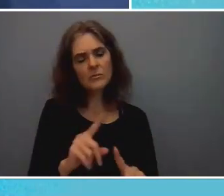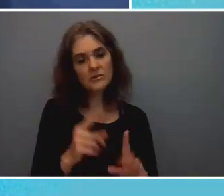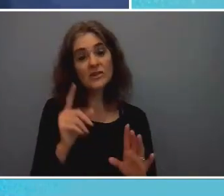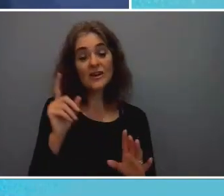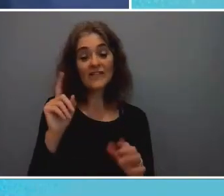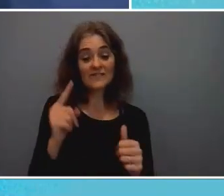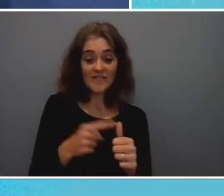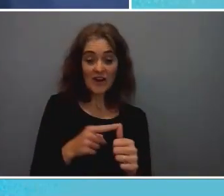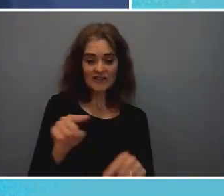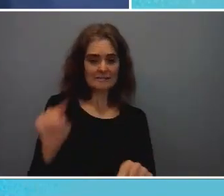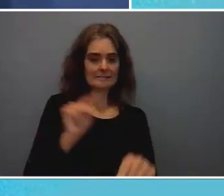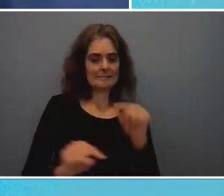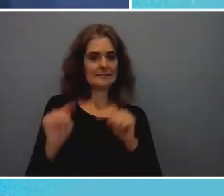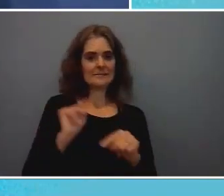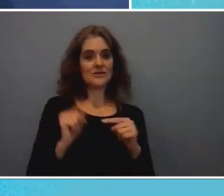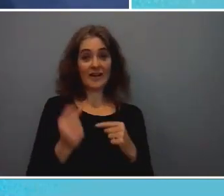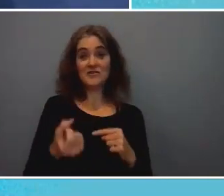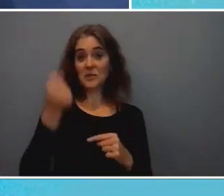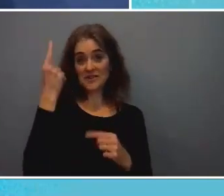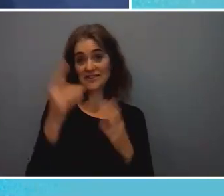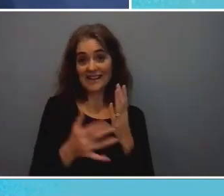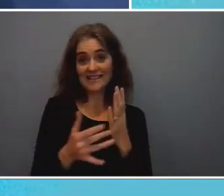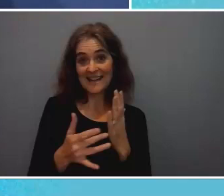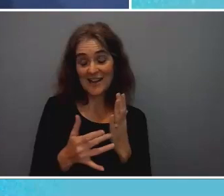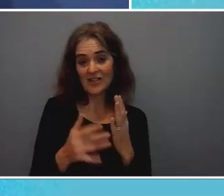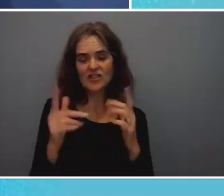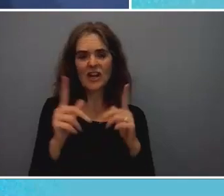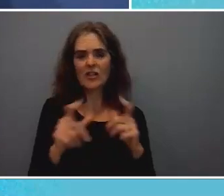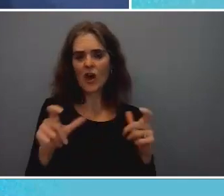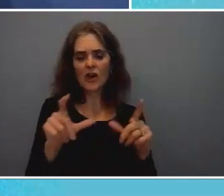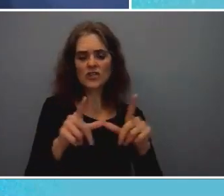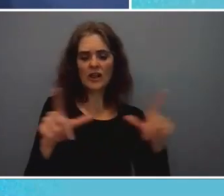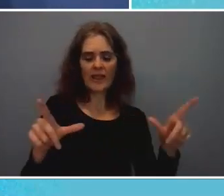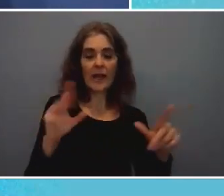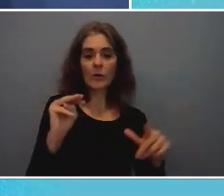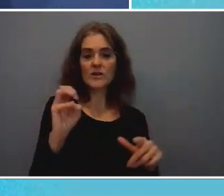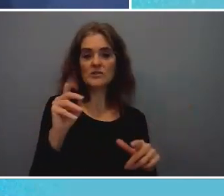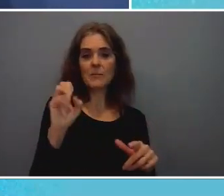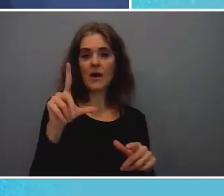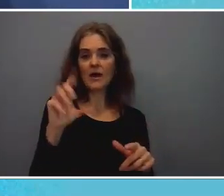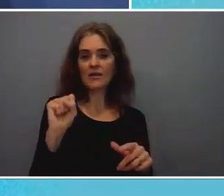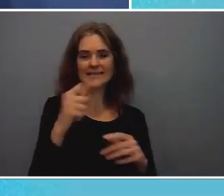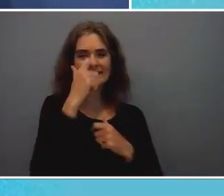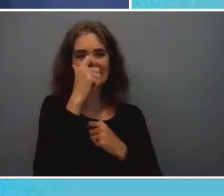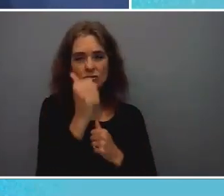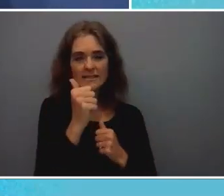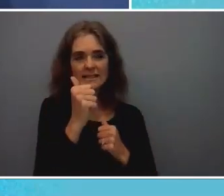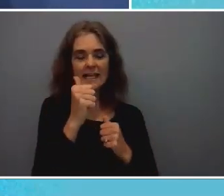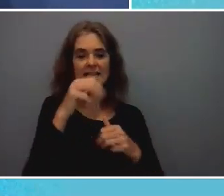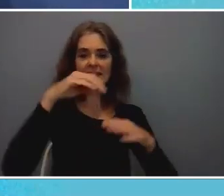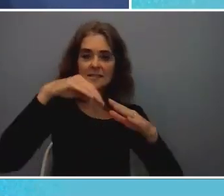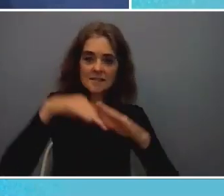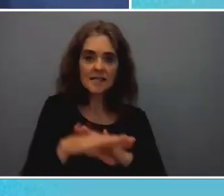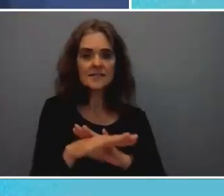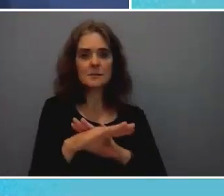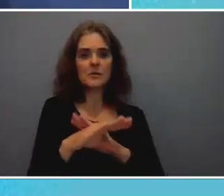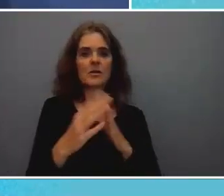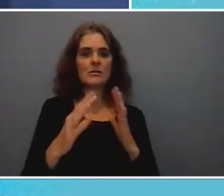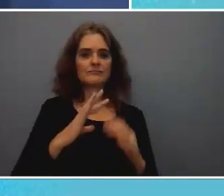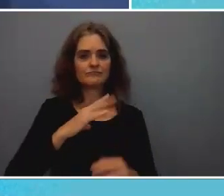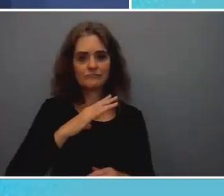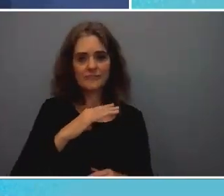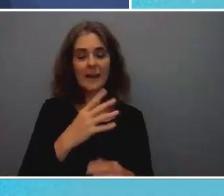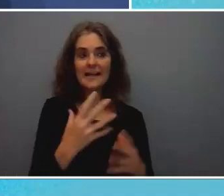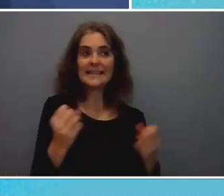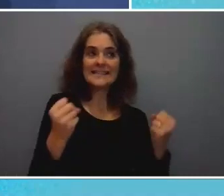the really interesting thing about large language models is how accessible it is and i think that's the that's the thing that both scares us